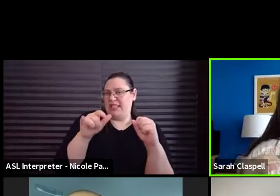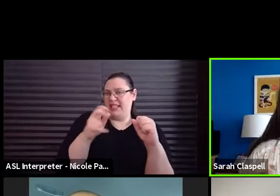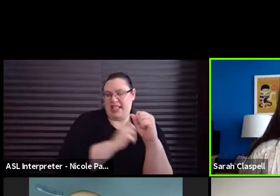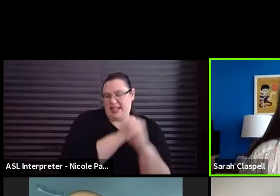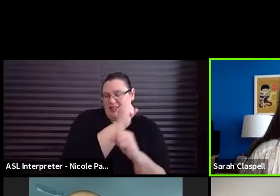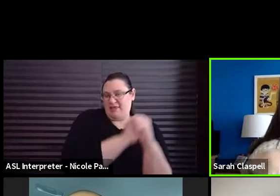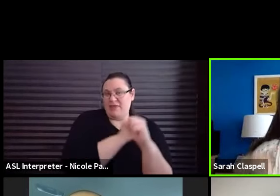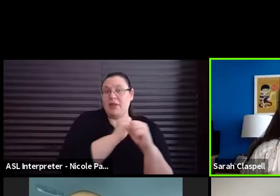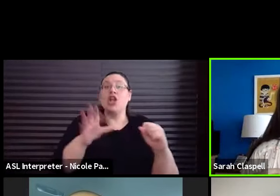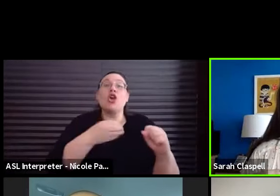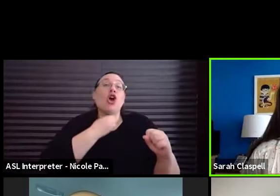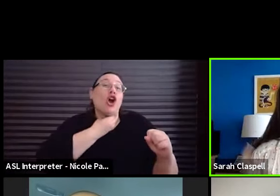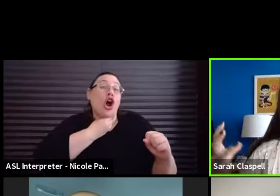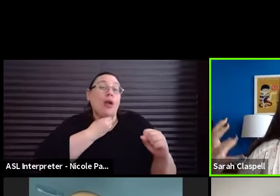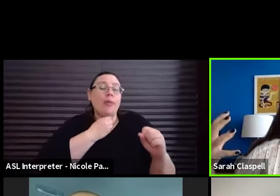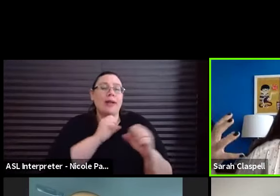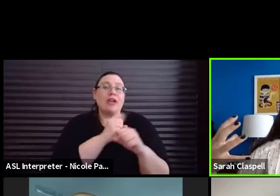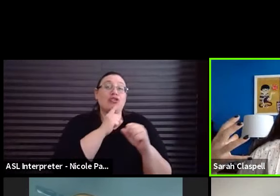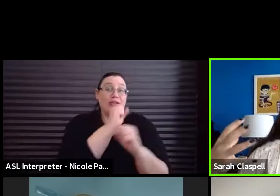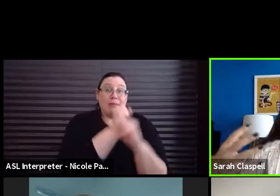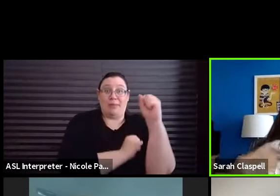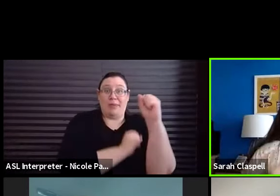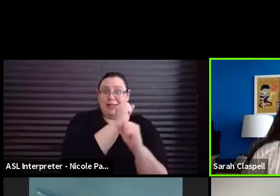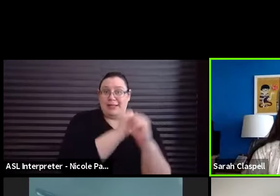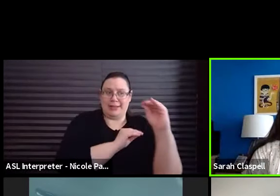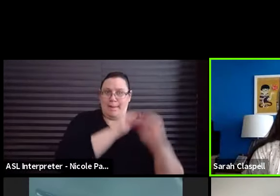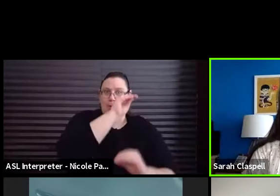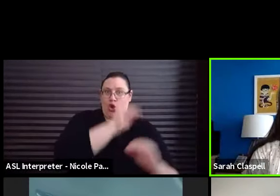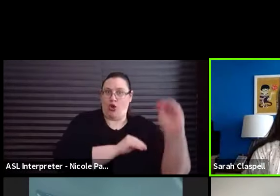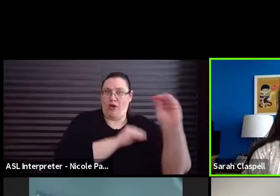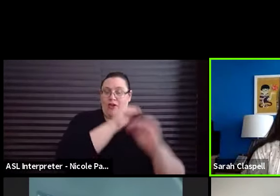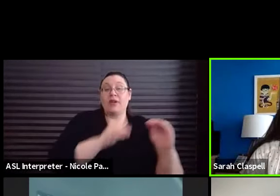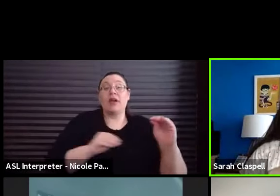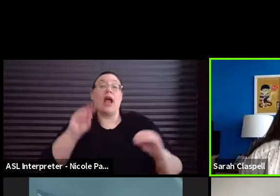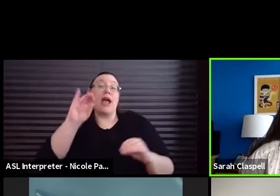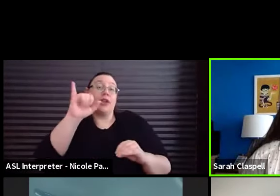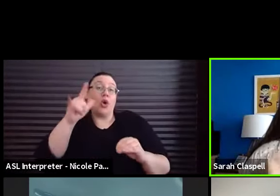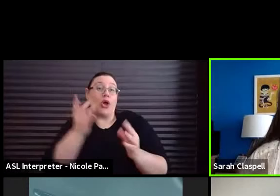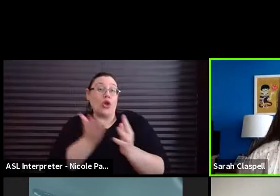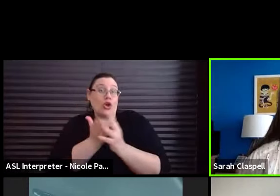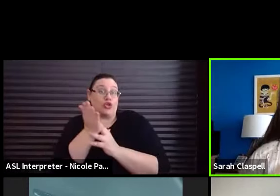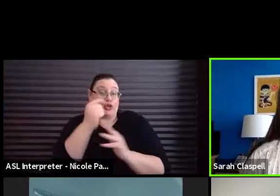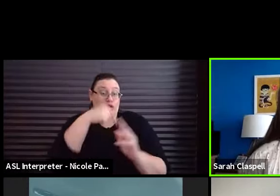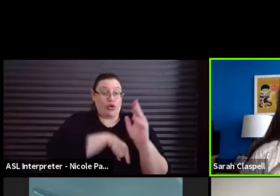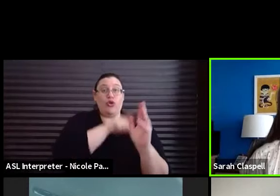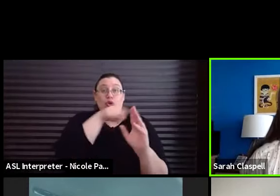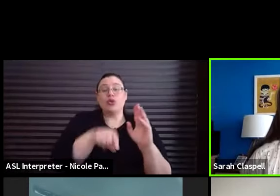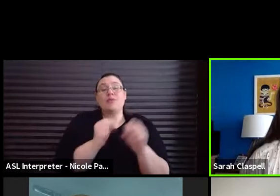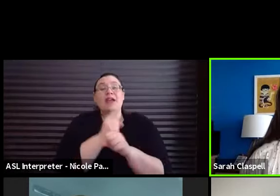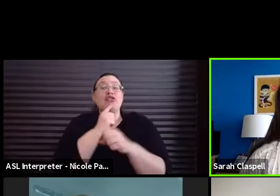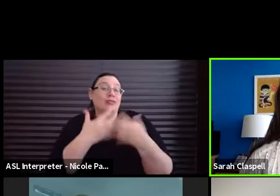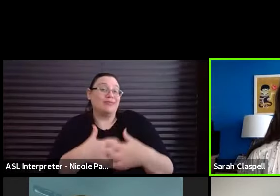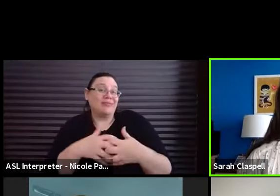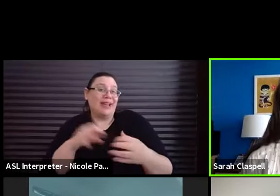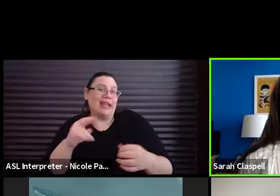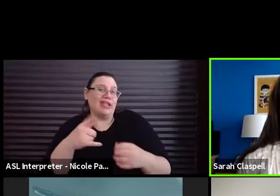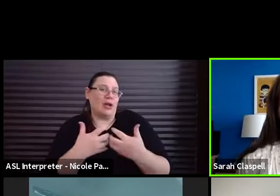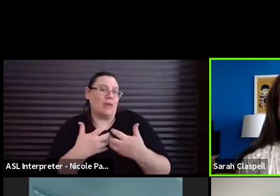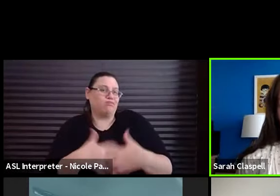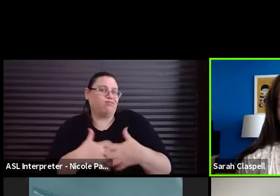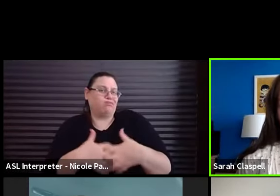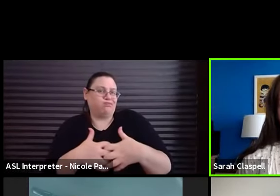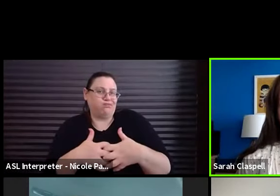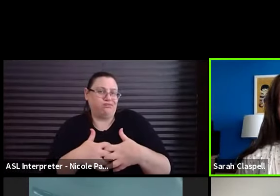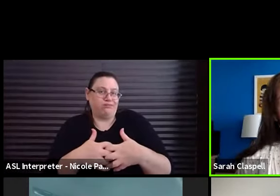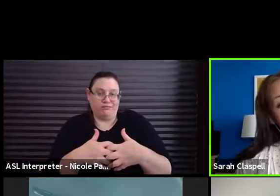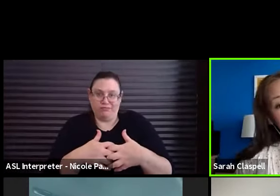your carburetor makes your pistons move and, uh, the oil flows through those so that your engine will keep running. Is that what